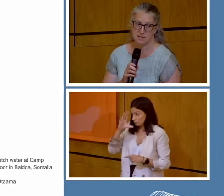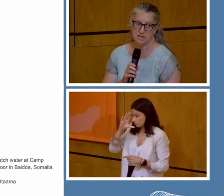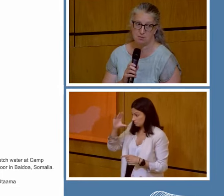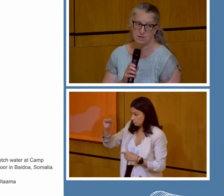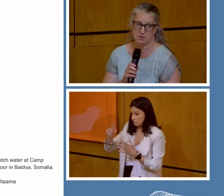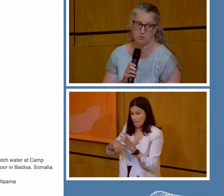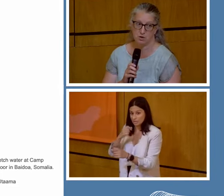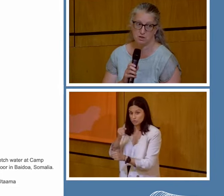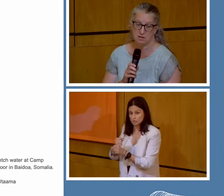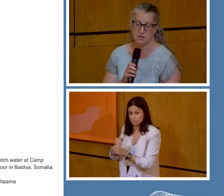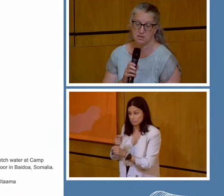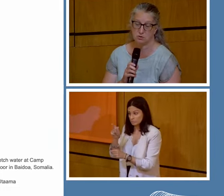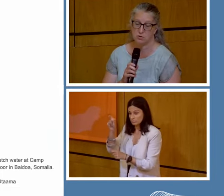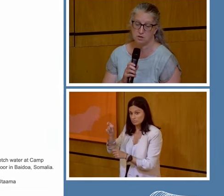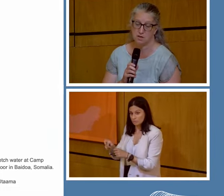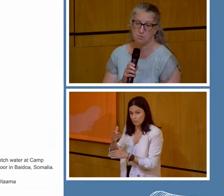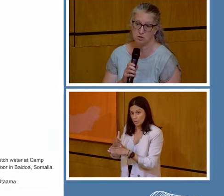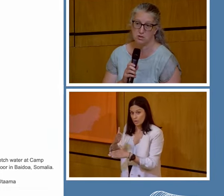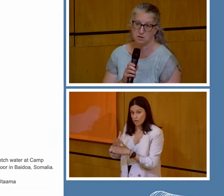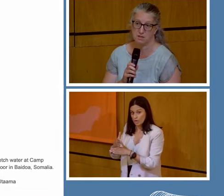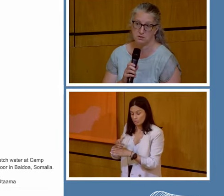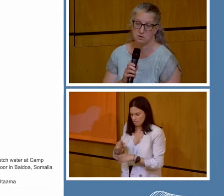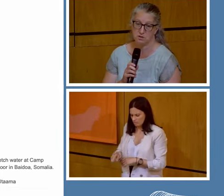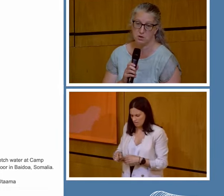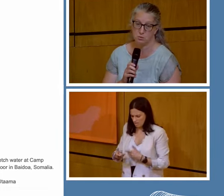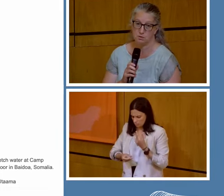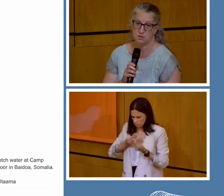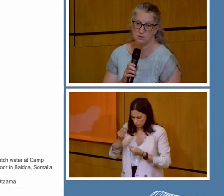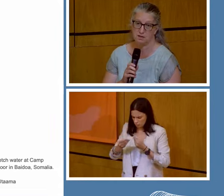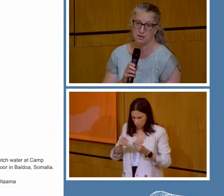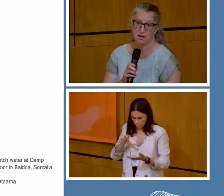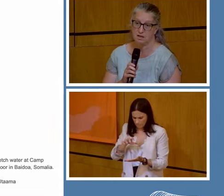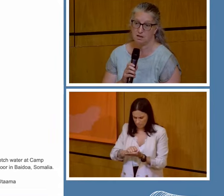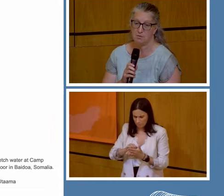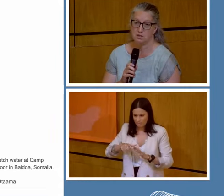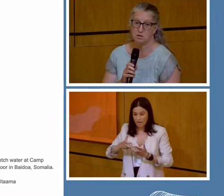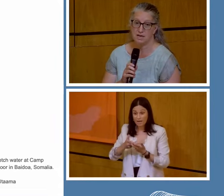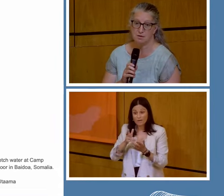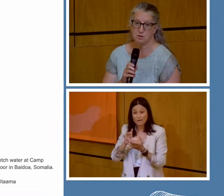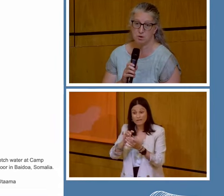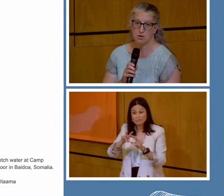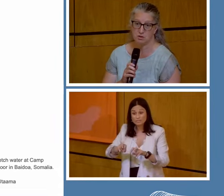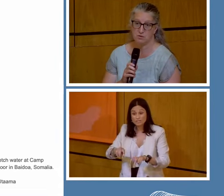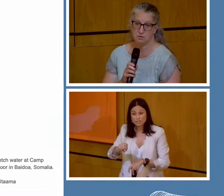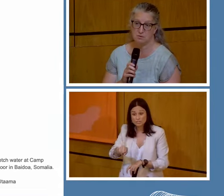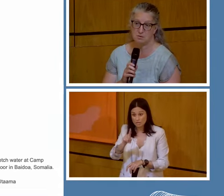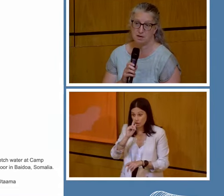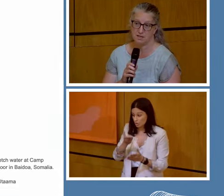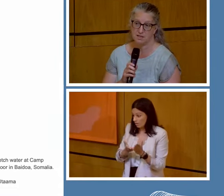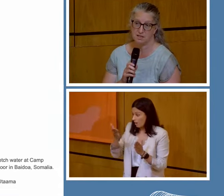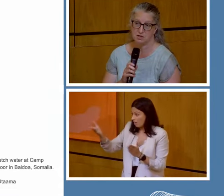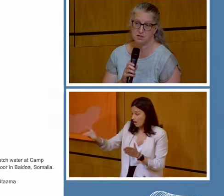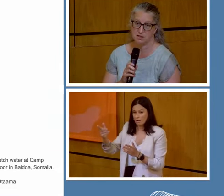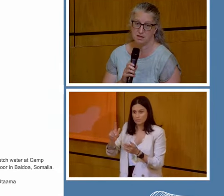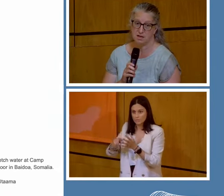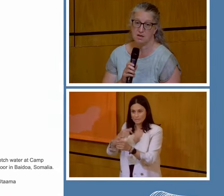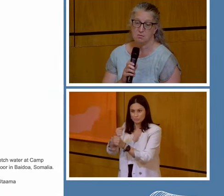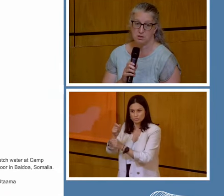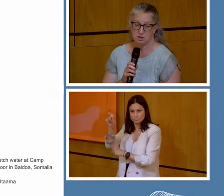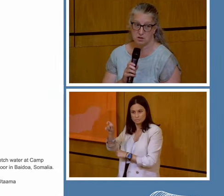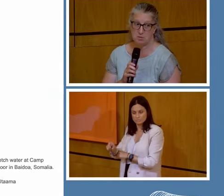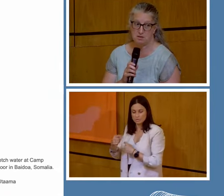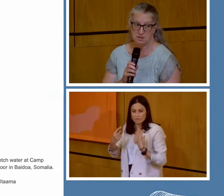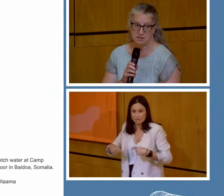that did that piece of work. So this story emerged in a piece of research we were doing. I was not allowed to pass on the feedback to the agency